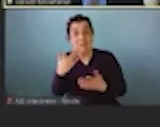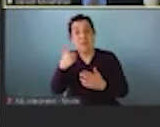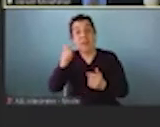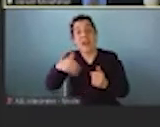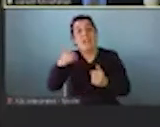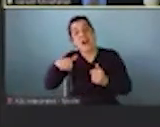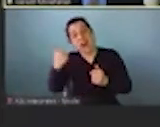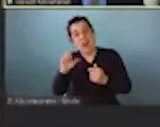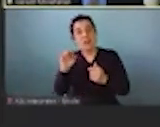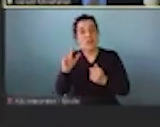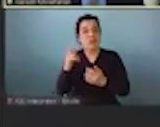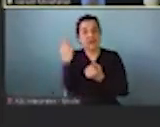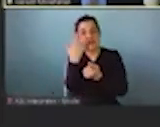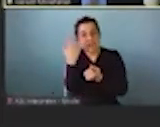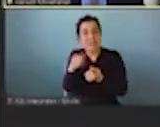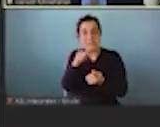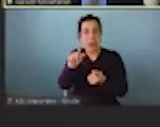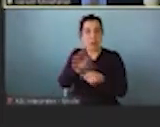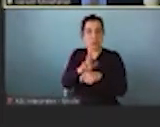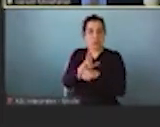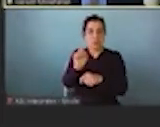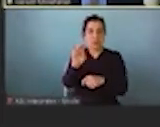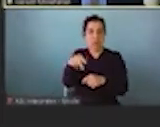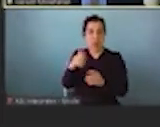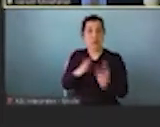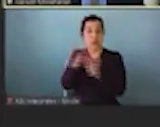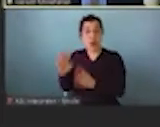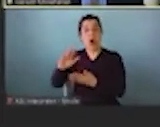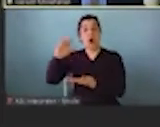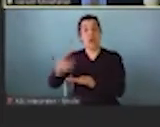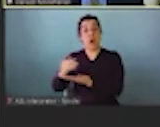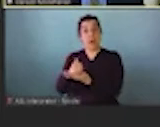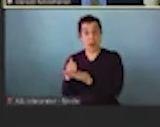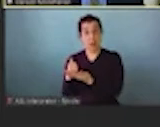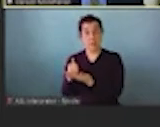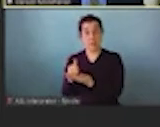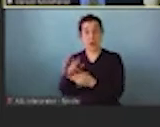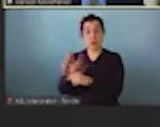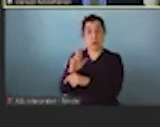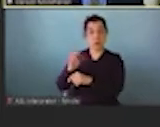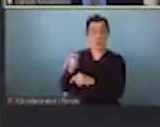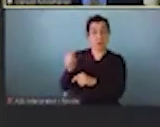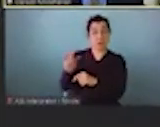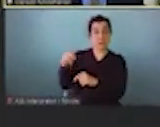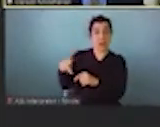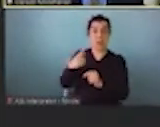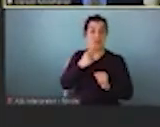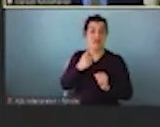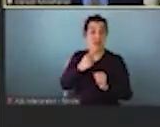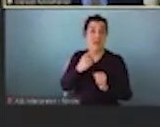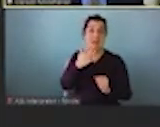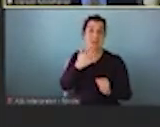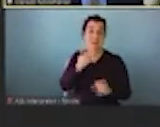supports and other reasons why they don't need to be on snap. And then people who are low income and are on snap in the red dots. And what you can see